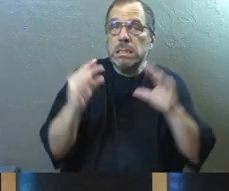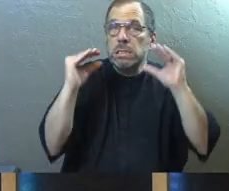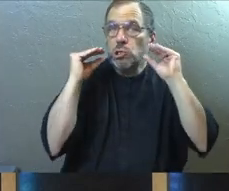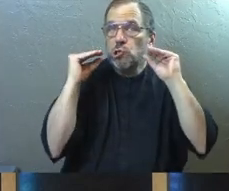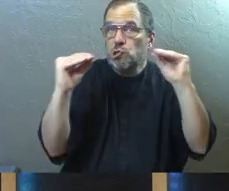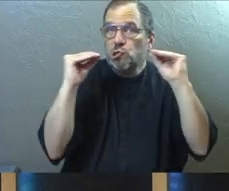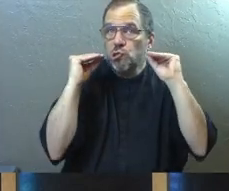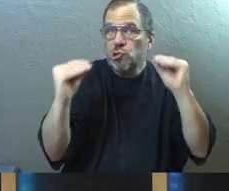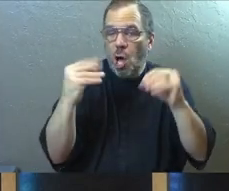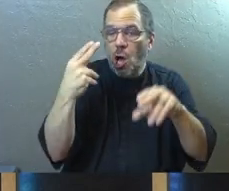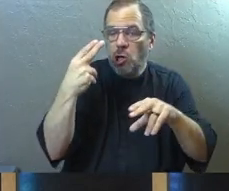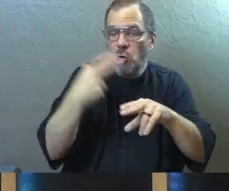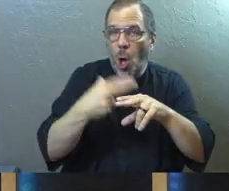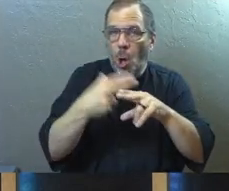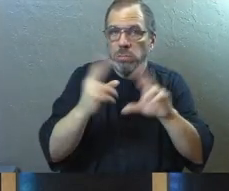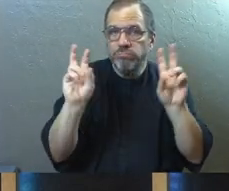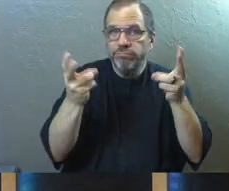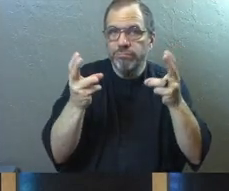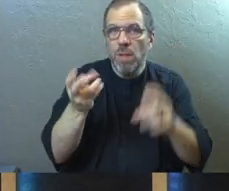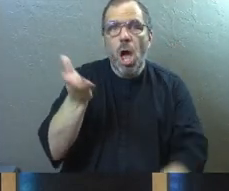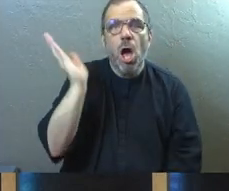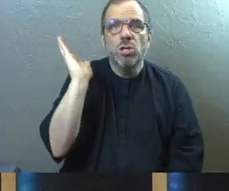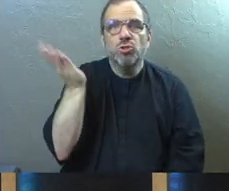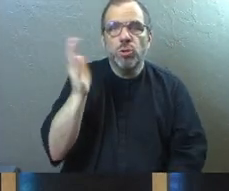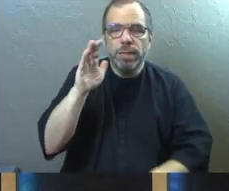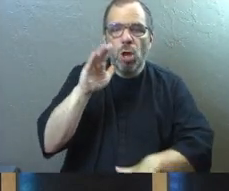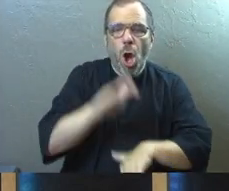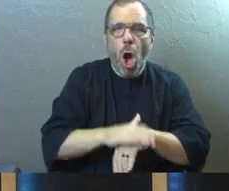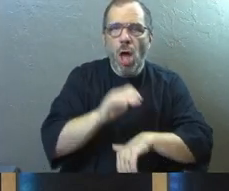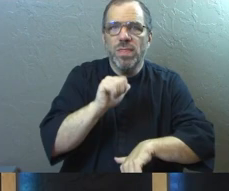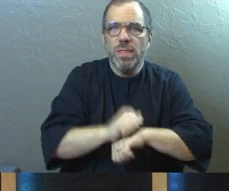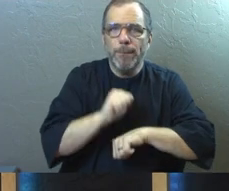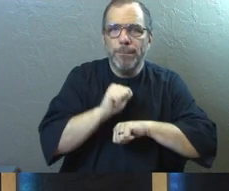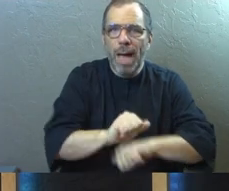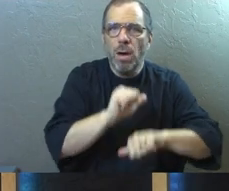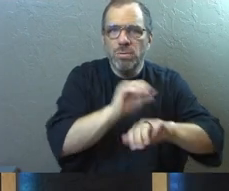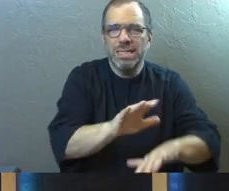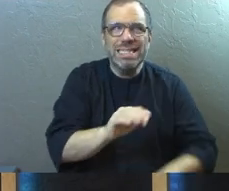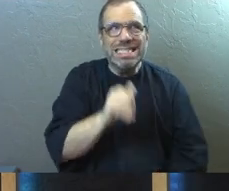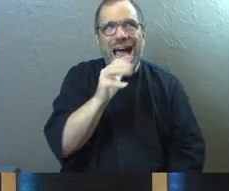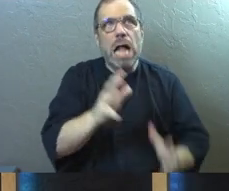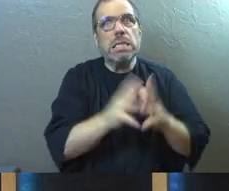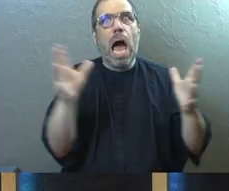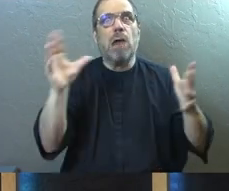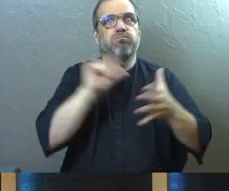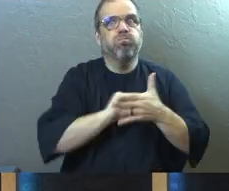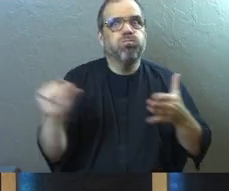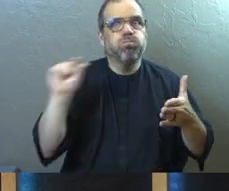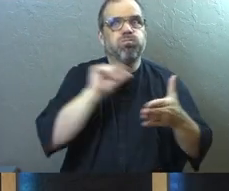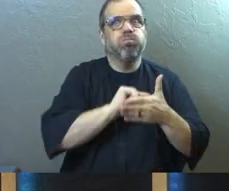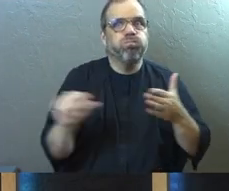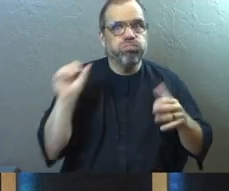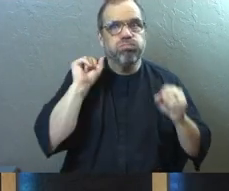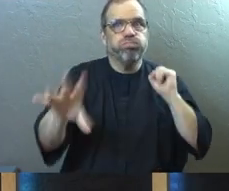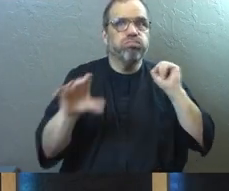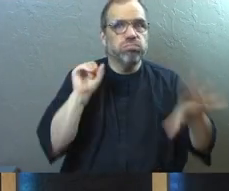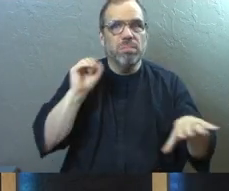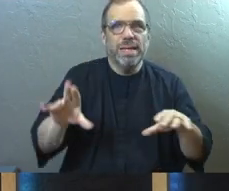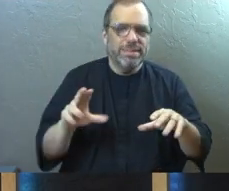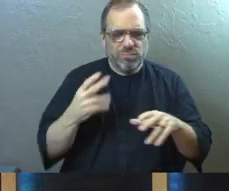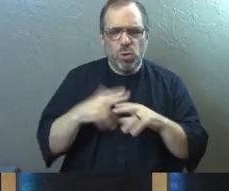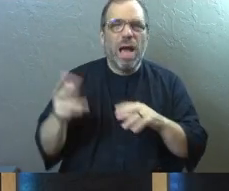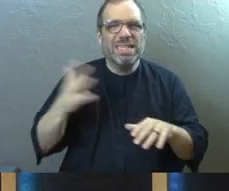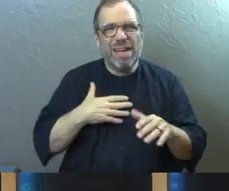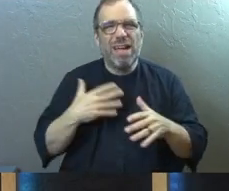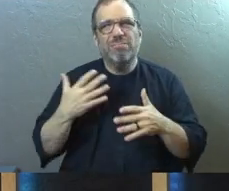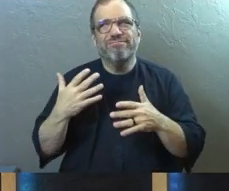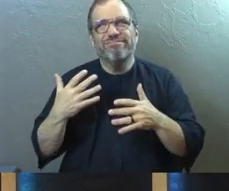this is part of what's called the Sermon on the Mount. Just to give you some context. I'm not going to share a lot of scripture with you today. It's going to be a little bit shorter